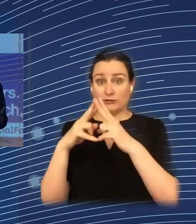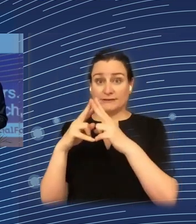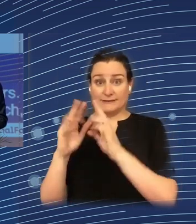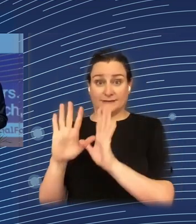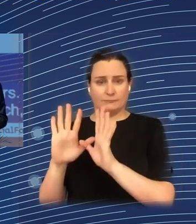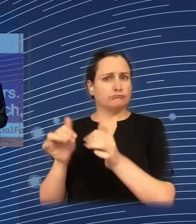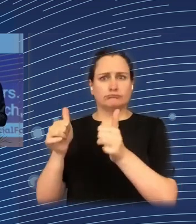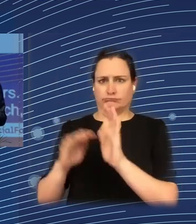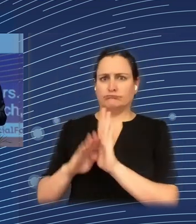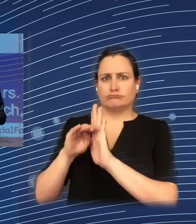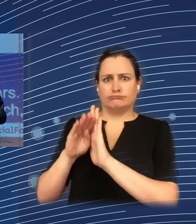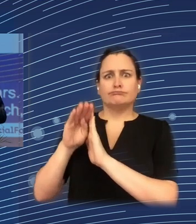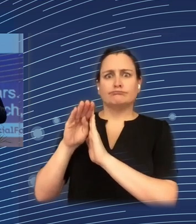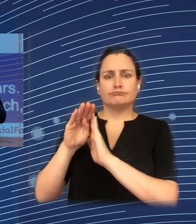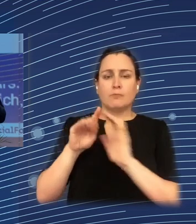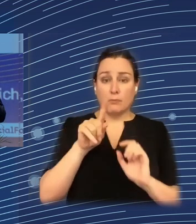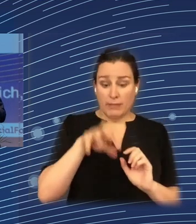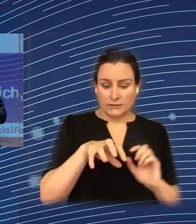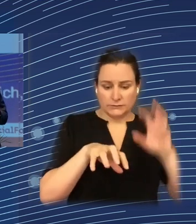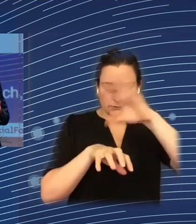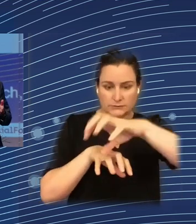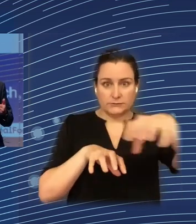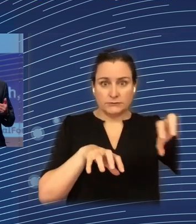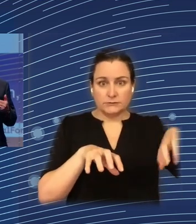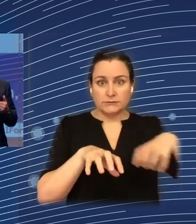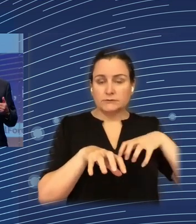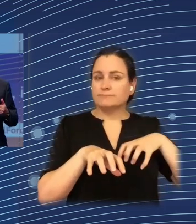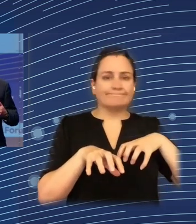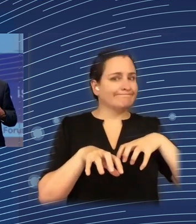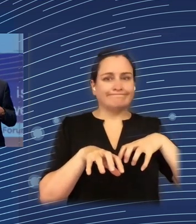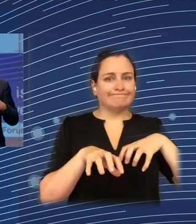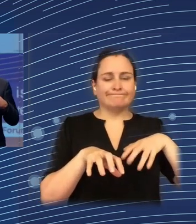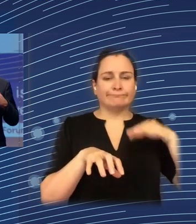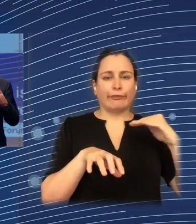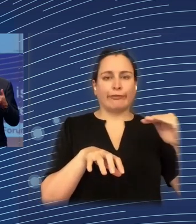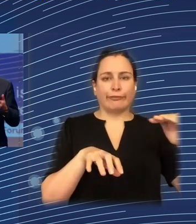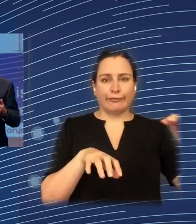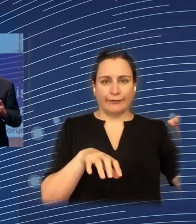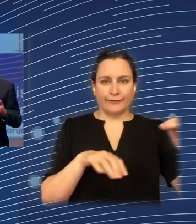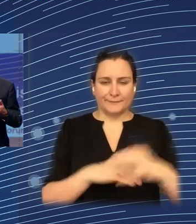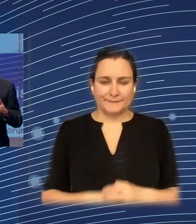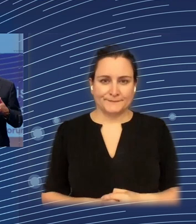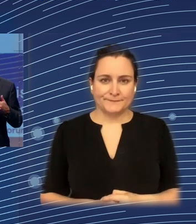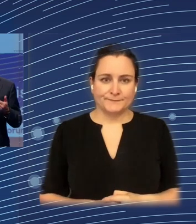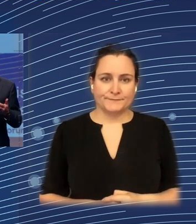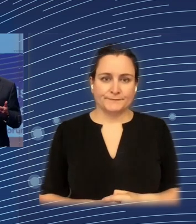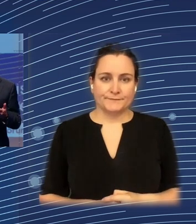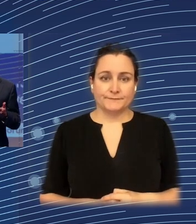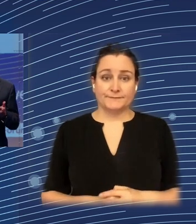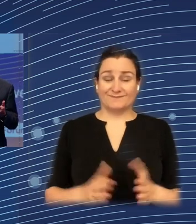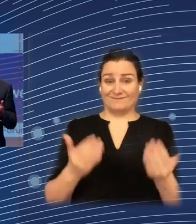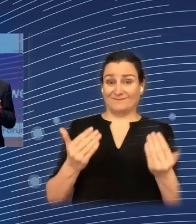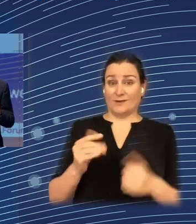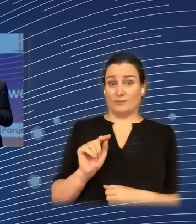areas. And on top of that, we have a third challenge, which is that of pervasive social